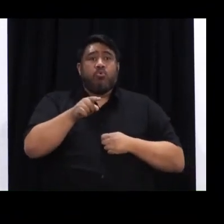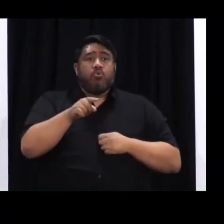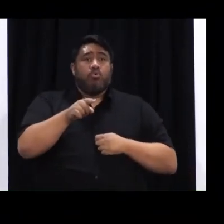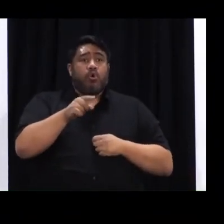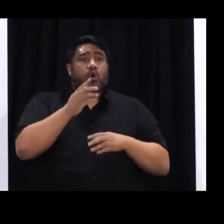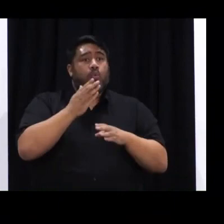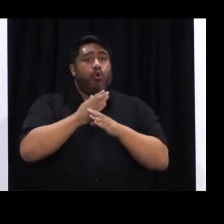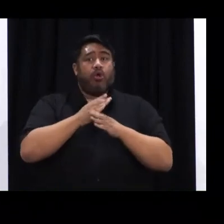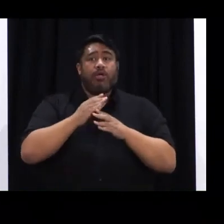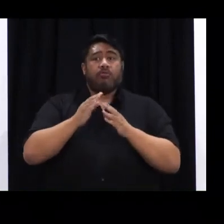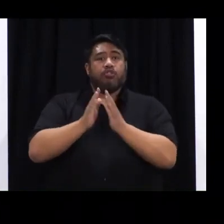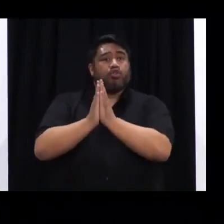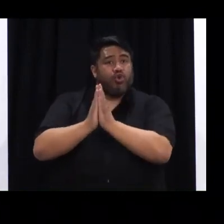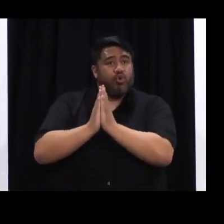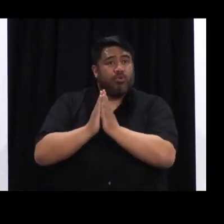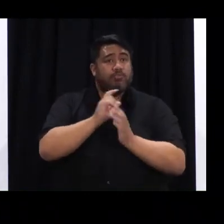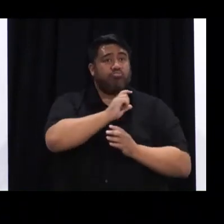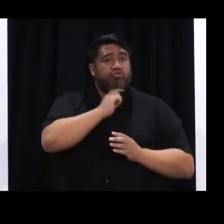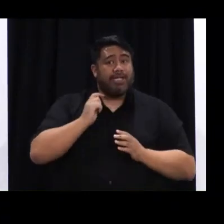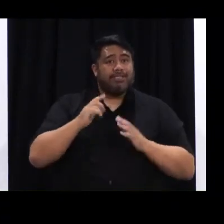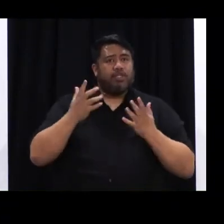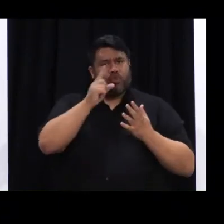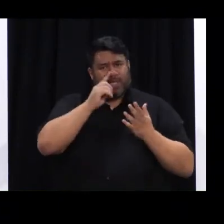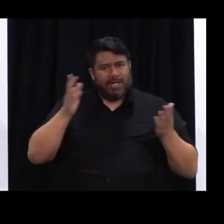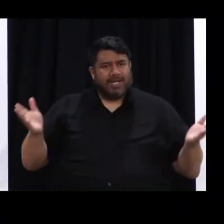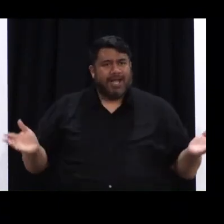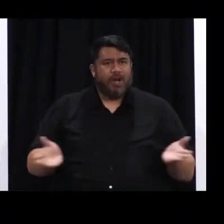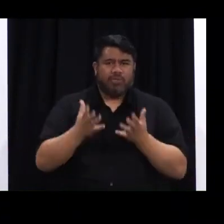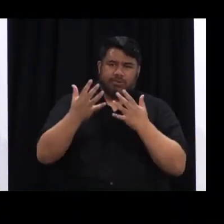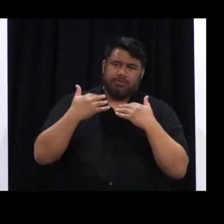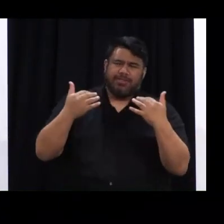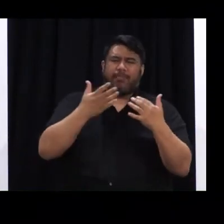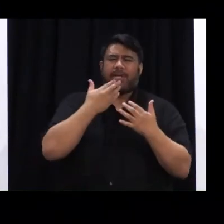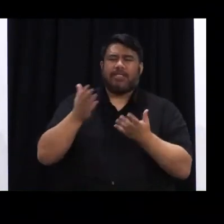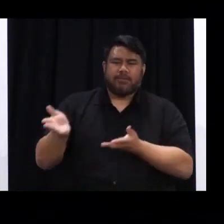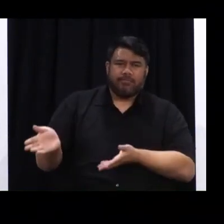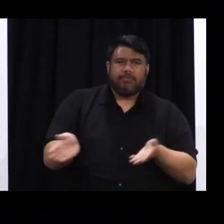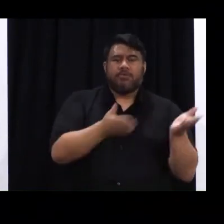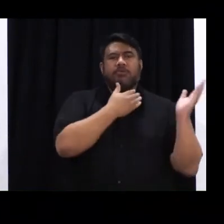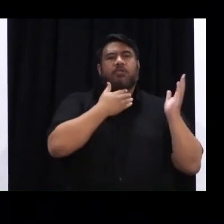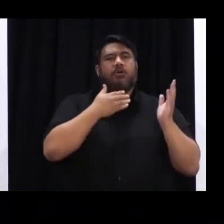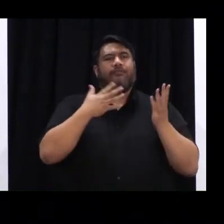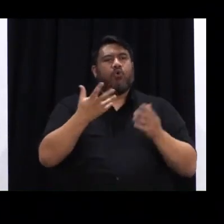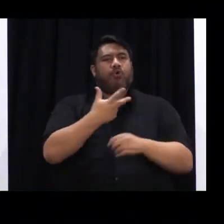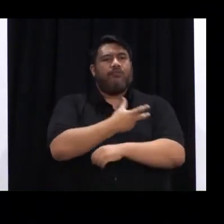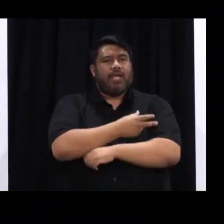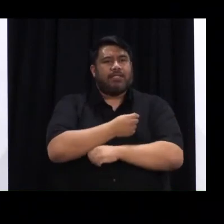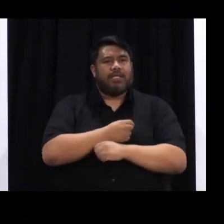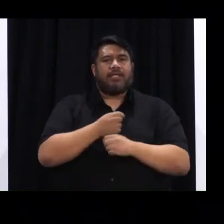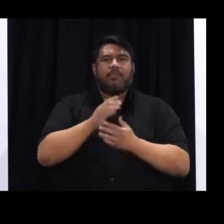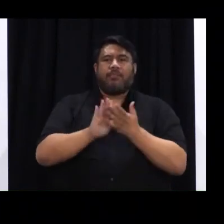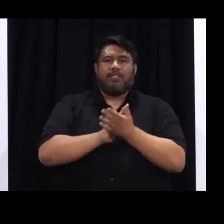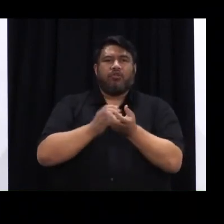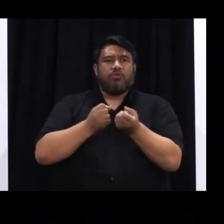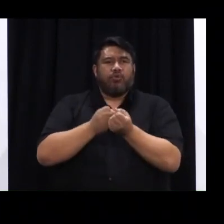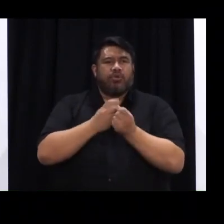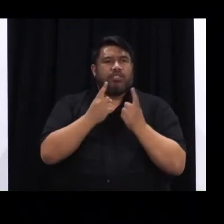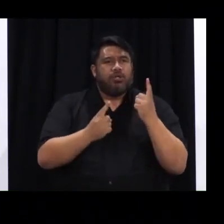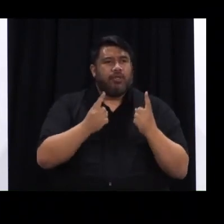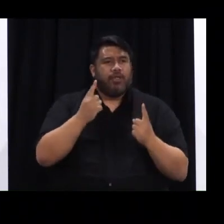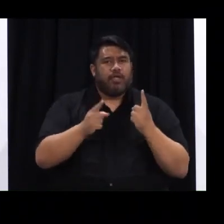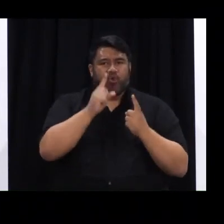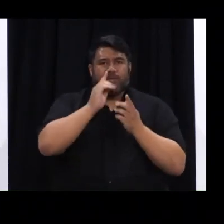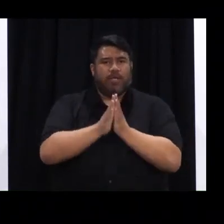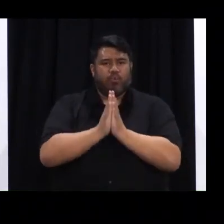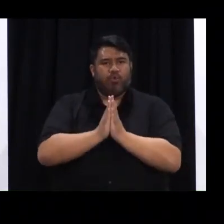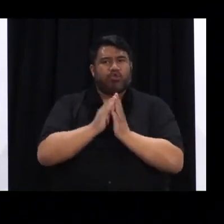leader who wants your congregation to continue to be able to worship together, you can help support and enable that by supporting your congregation to